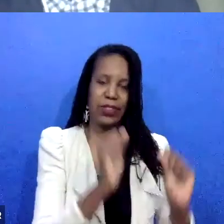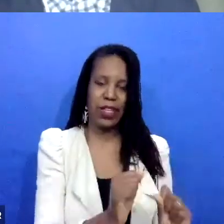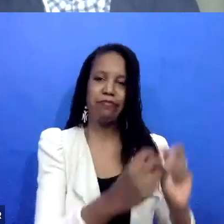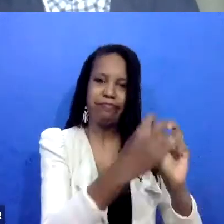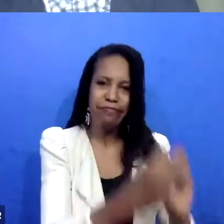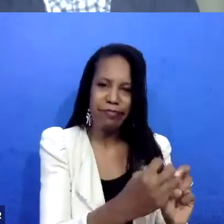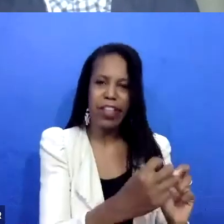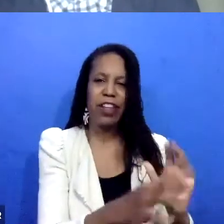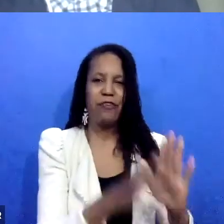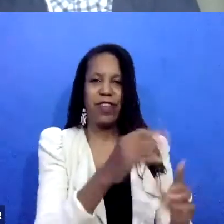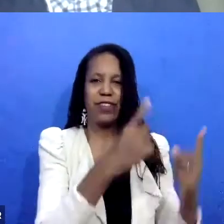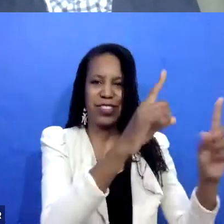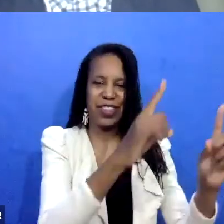spouse,